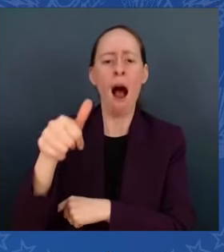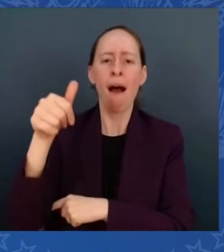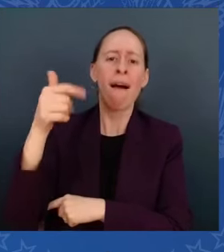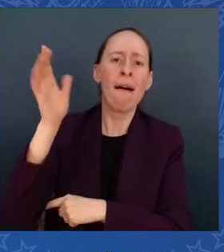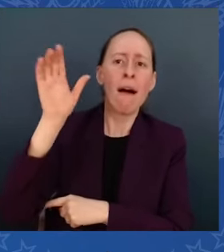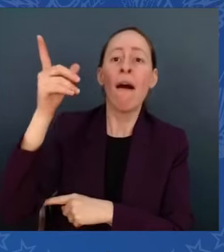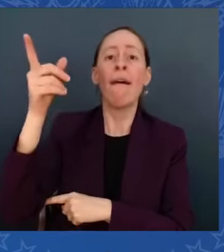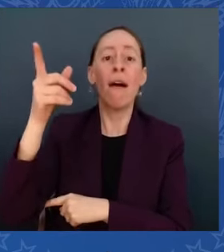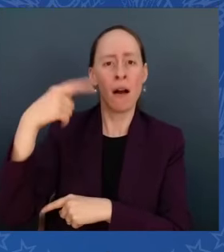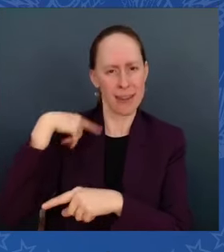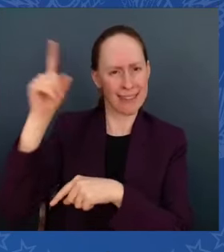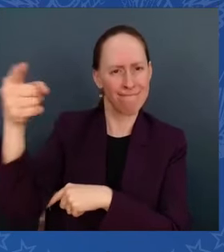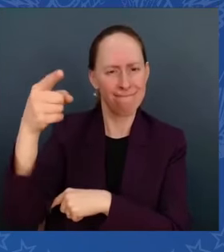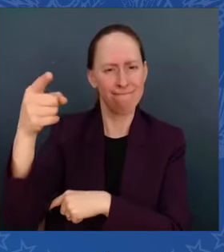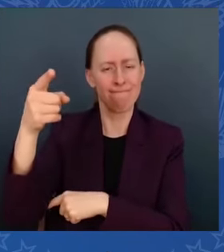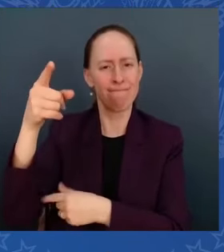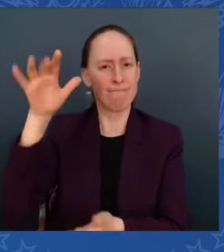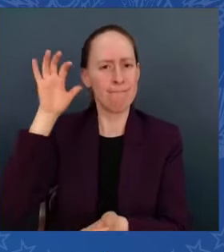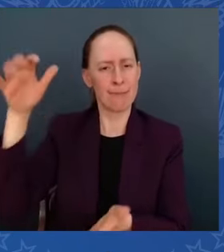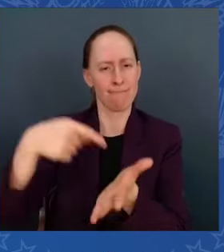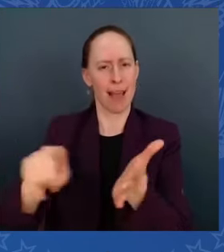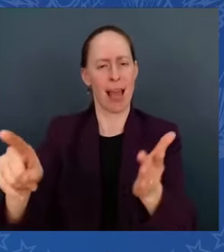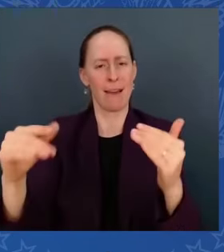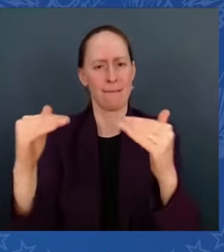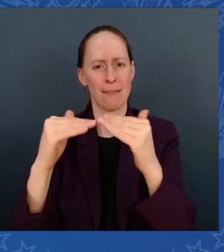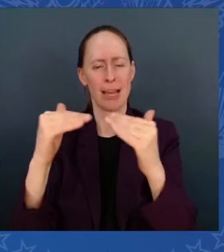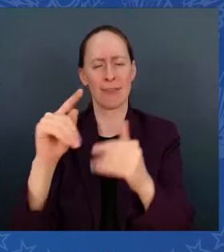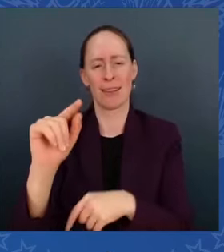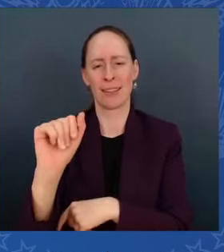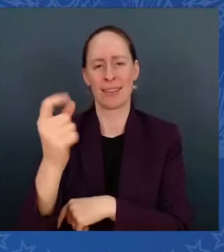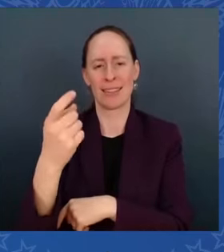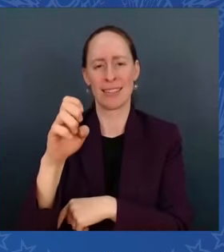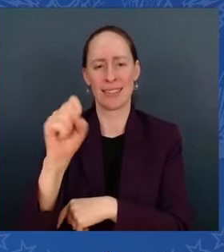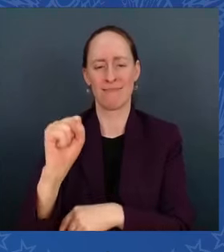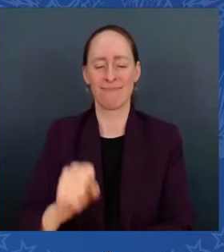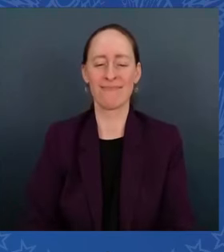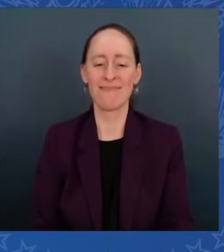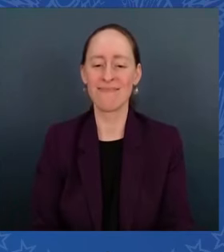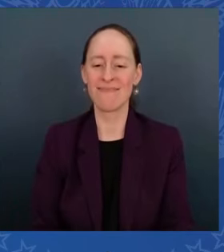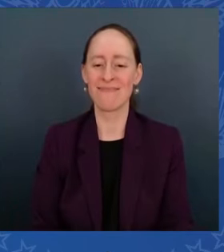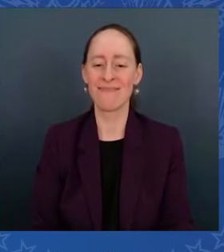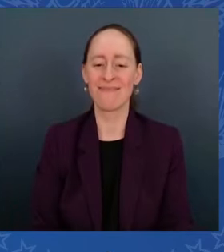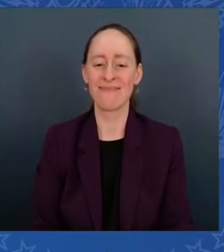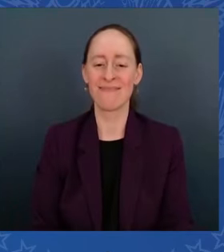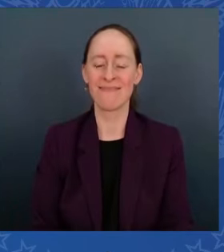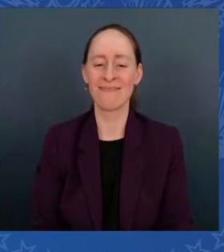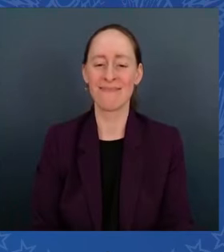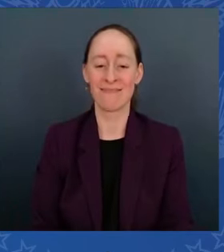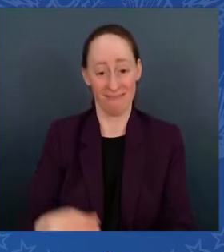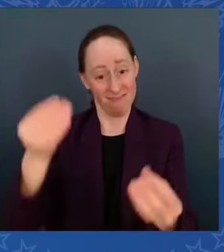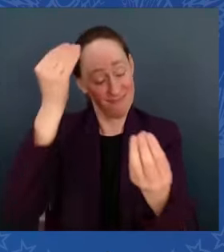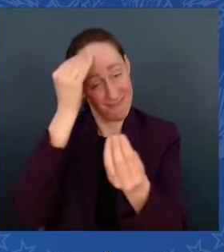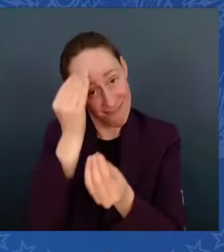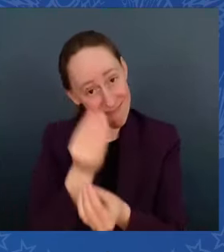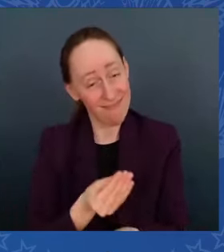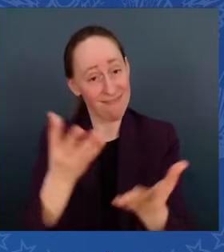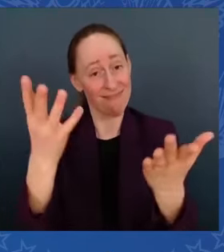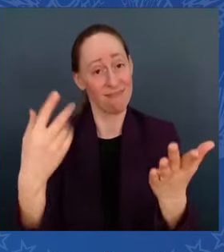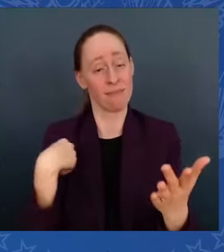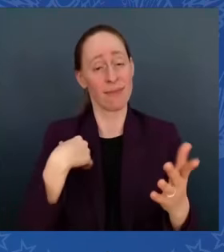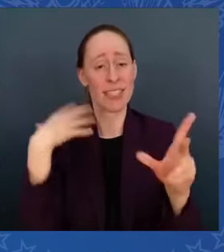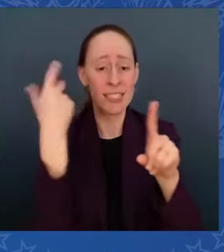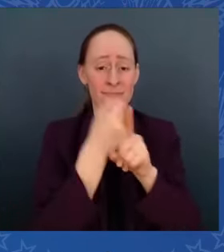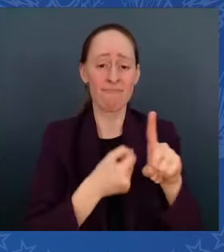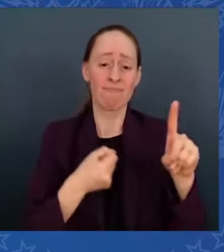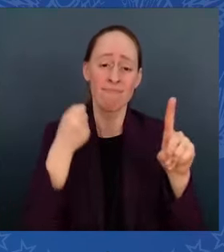I've been fighting for years as a senator. I know I look like I'm only 40, but